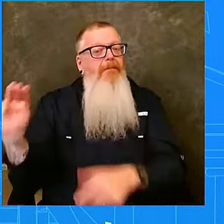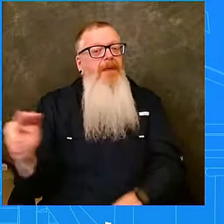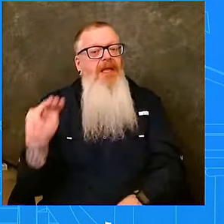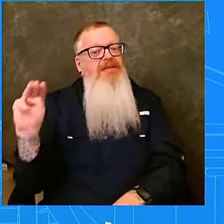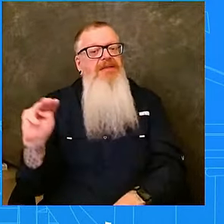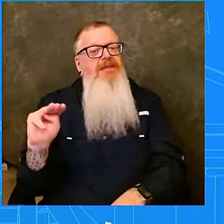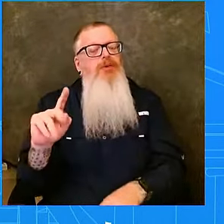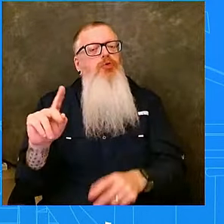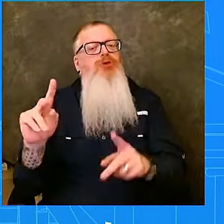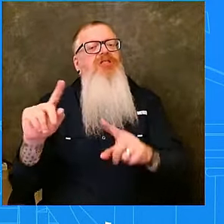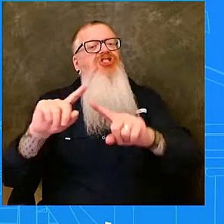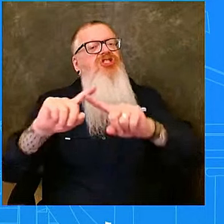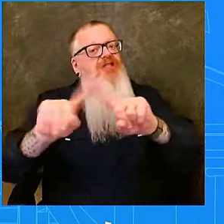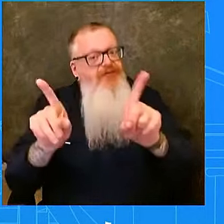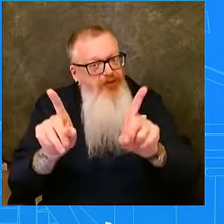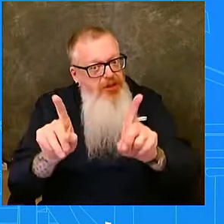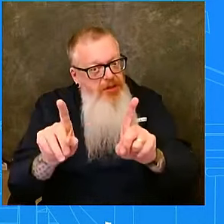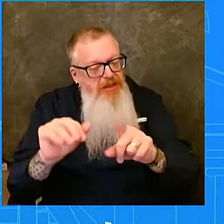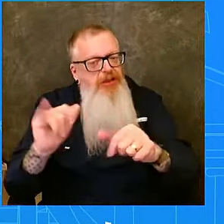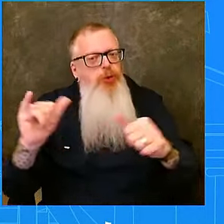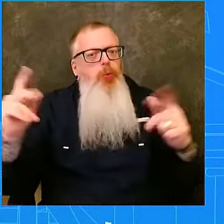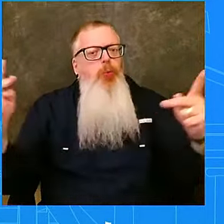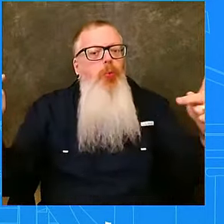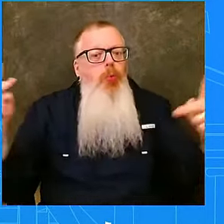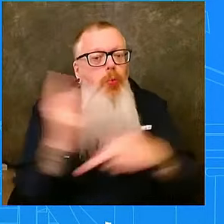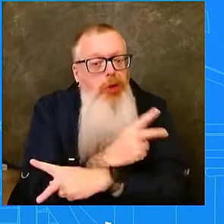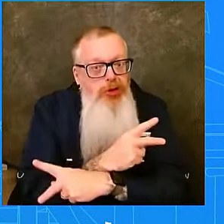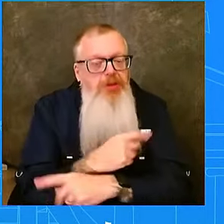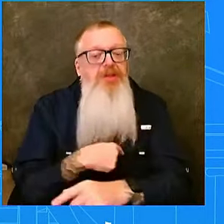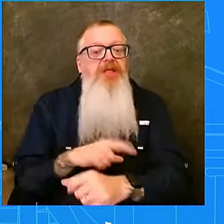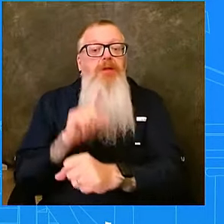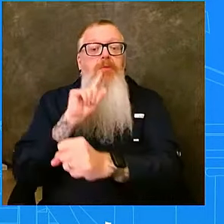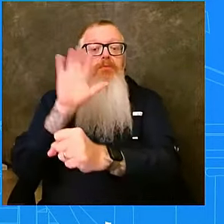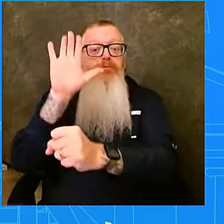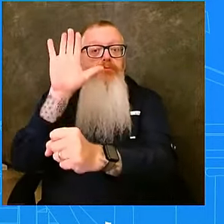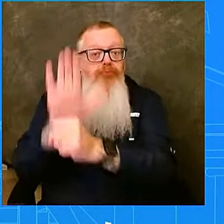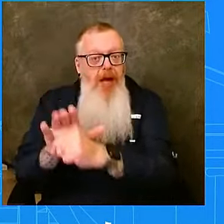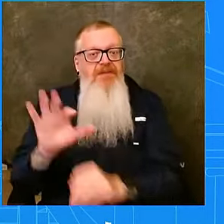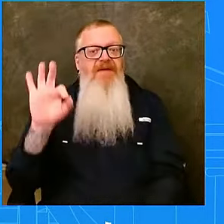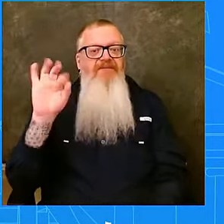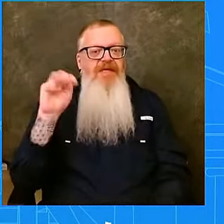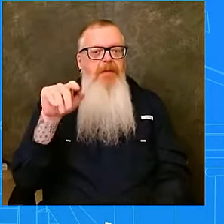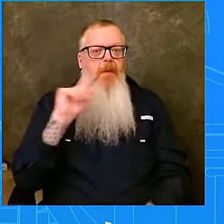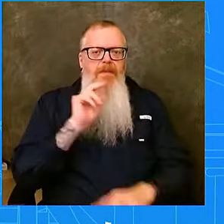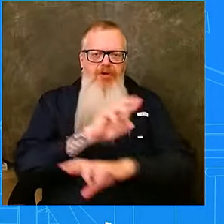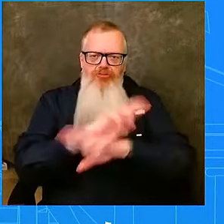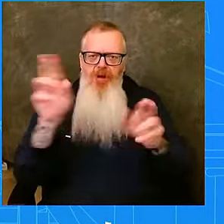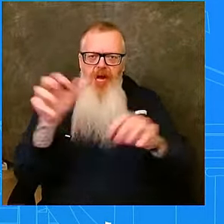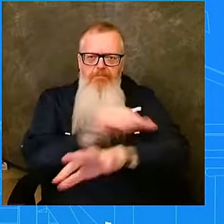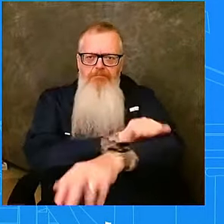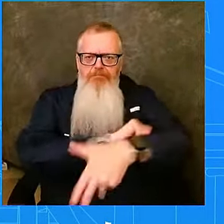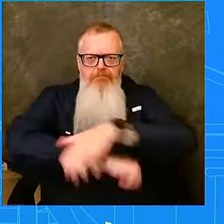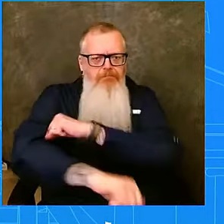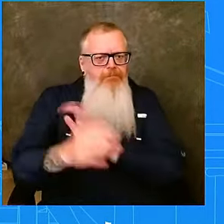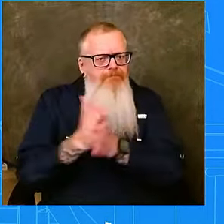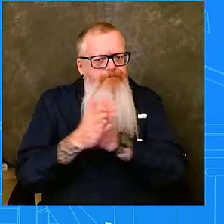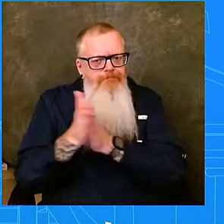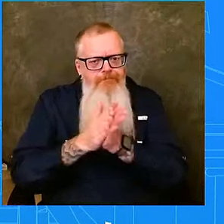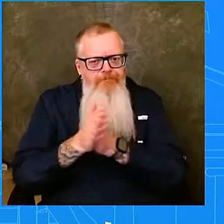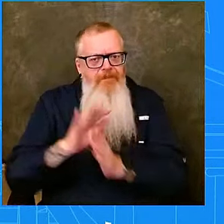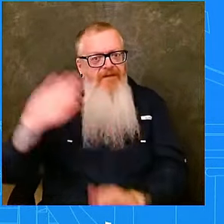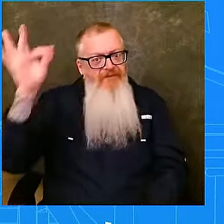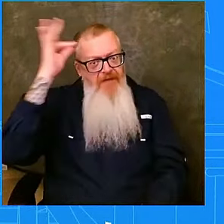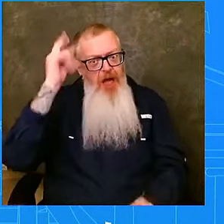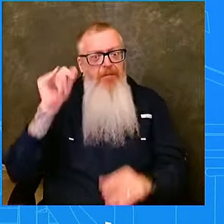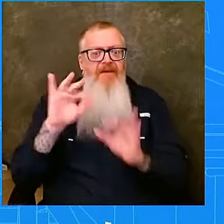promise you that FEMA is ready. FEMA and the entire federal family will be there to provide those immediate life